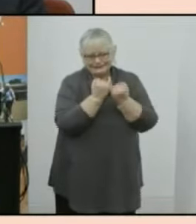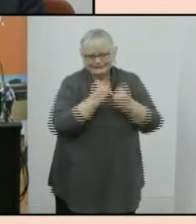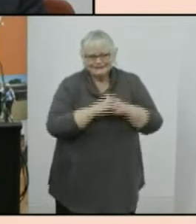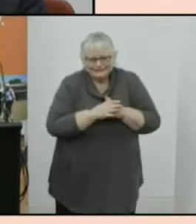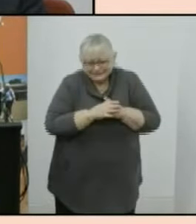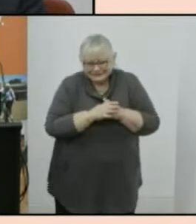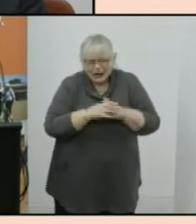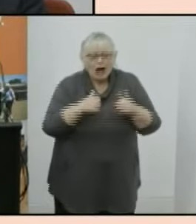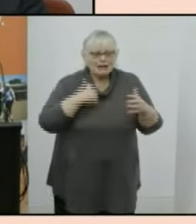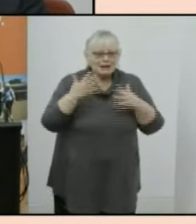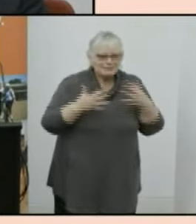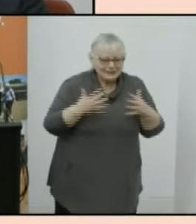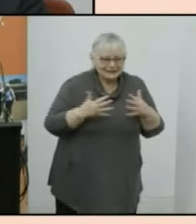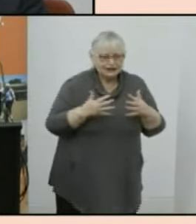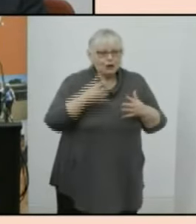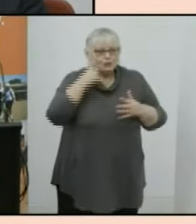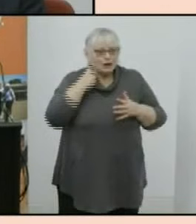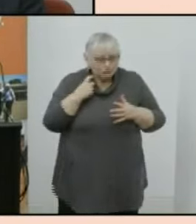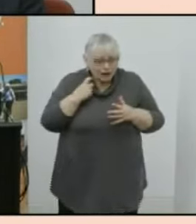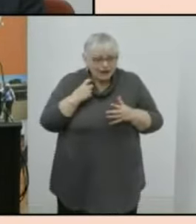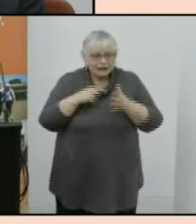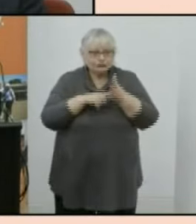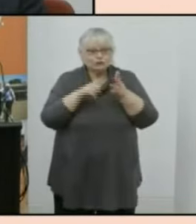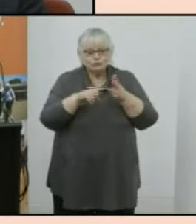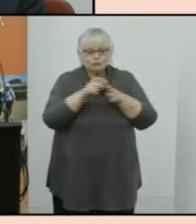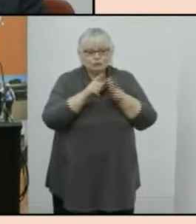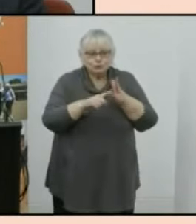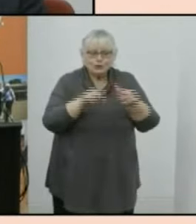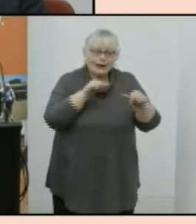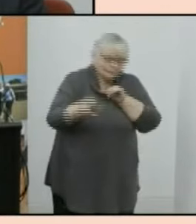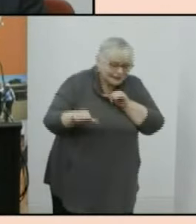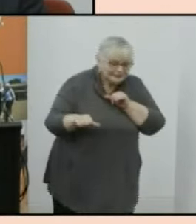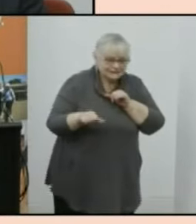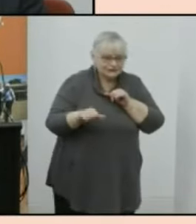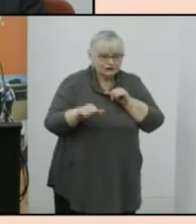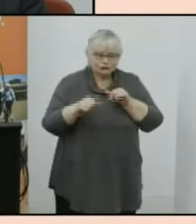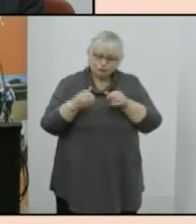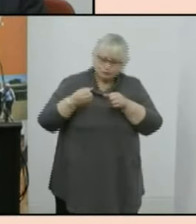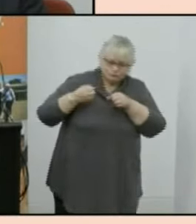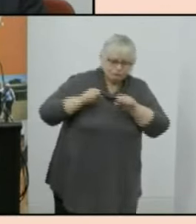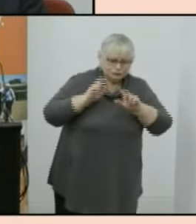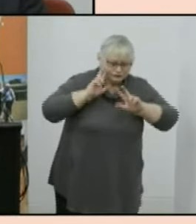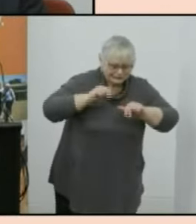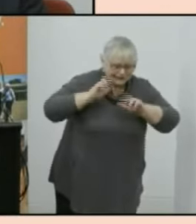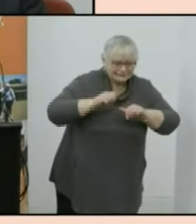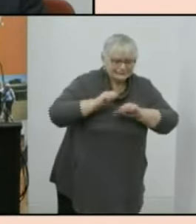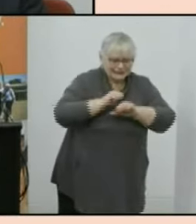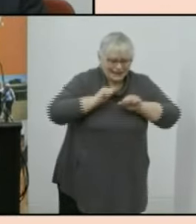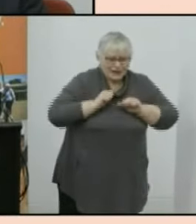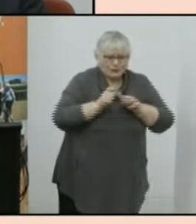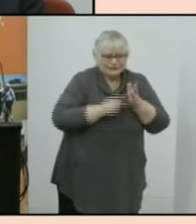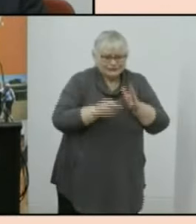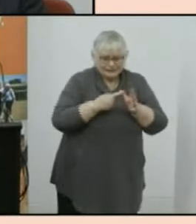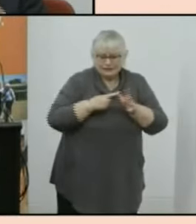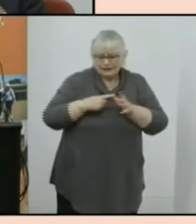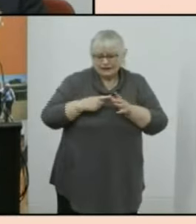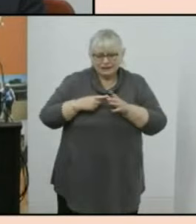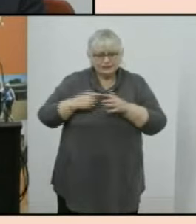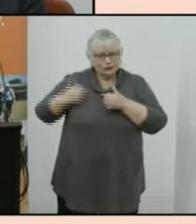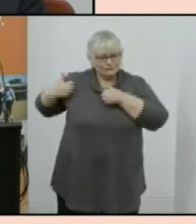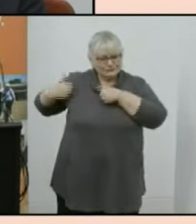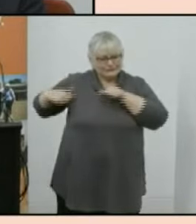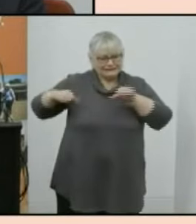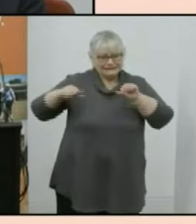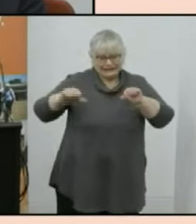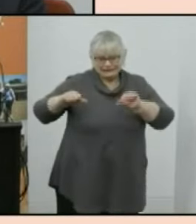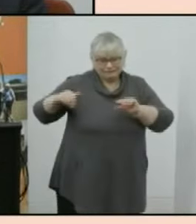we're we're trying to obviously doing our utmost to protect census data and have done that successfully but